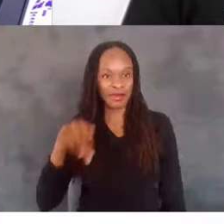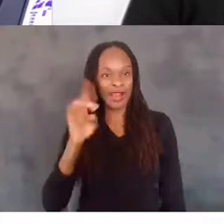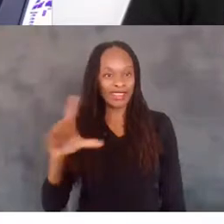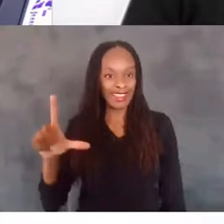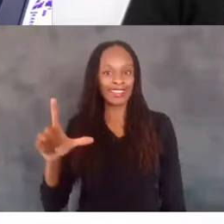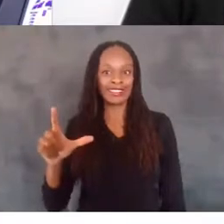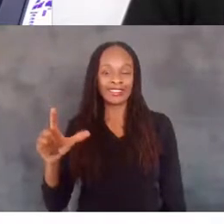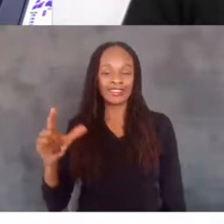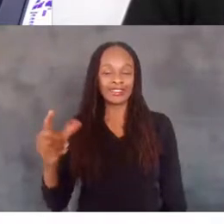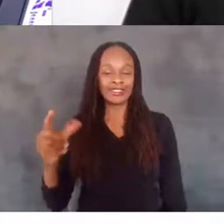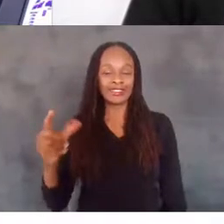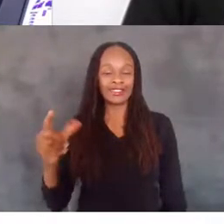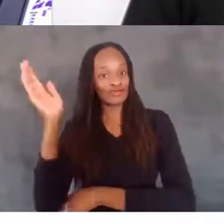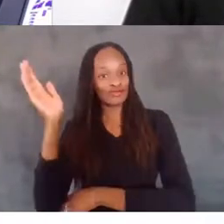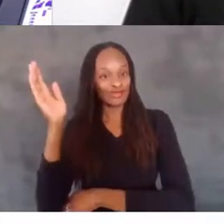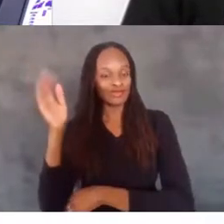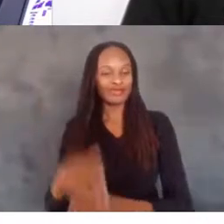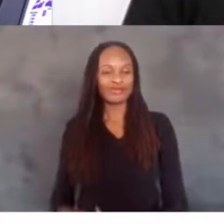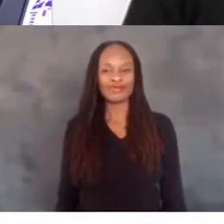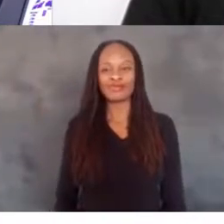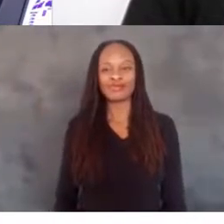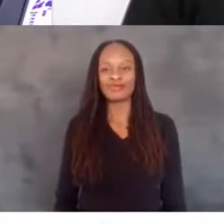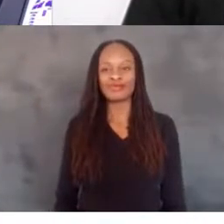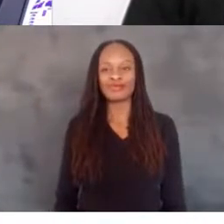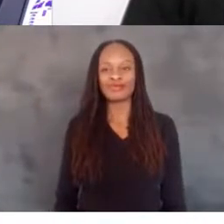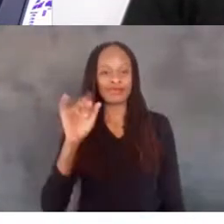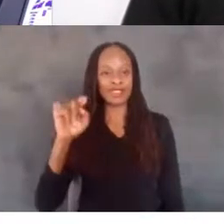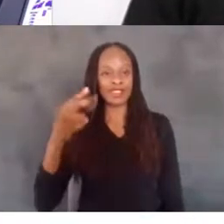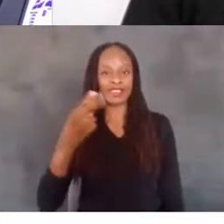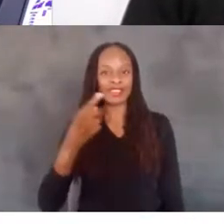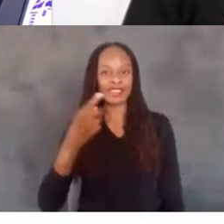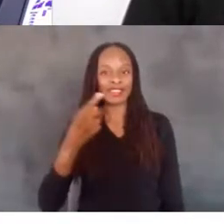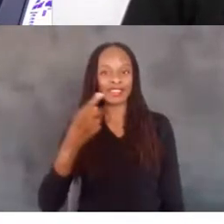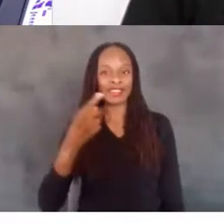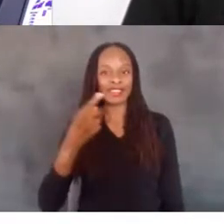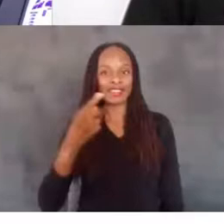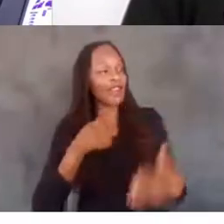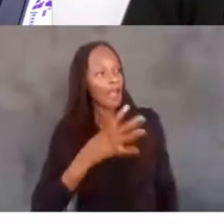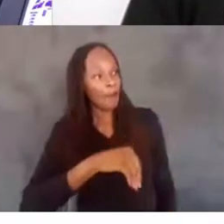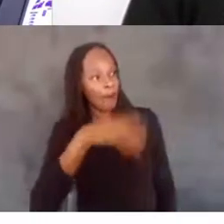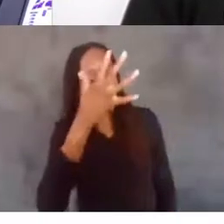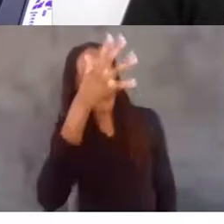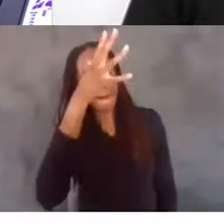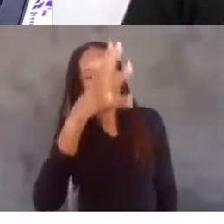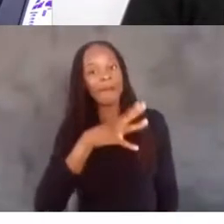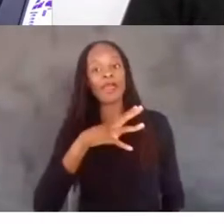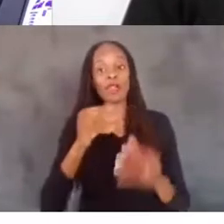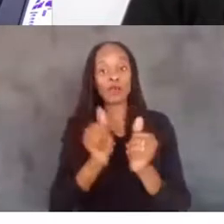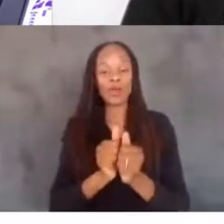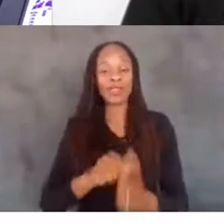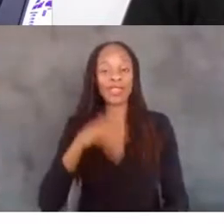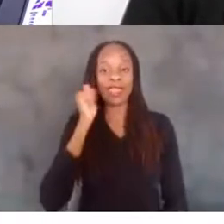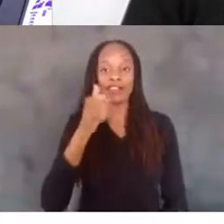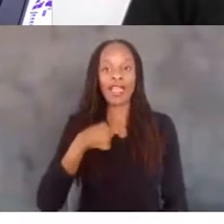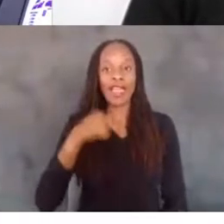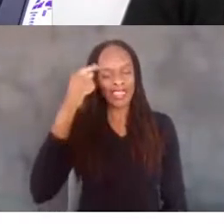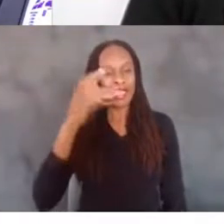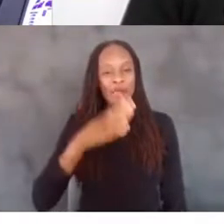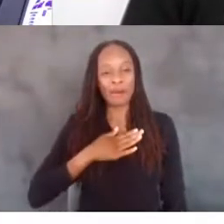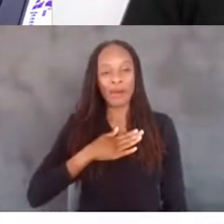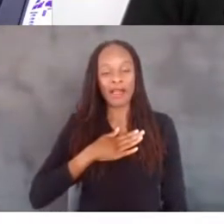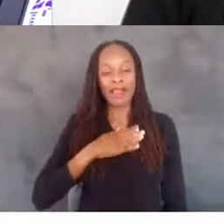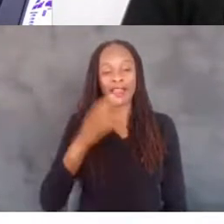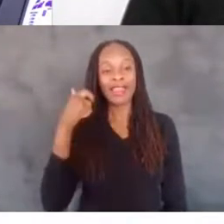speak a couple of words next. Thanks, Byron. And I'm a white male with every day. I think my hair gets a little bit more gray.